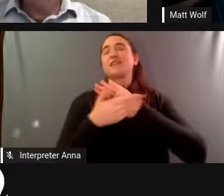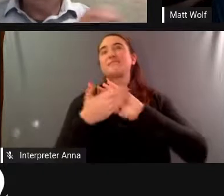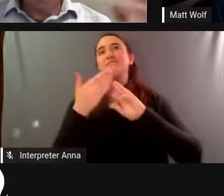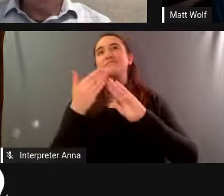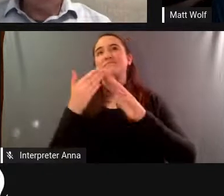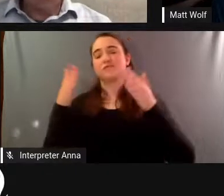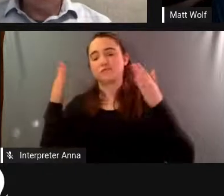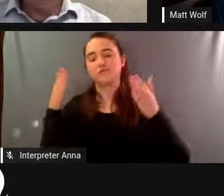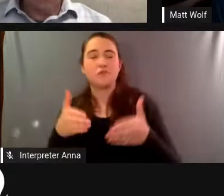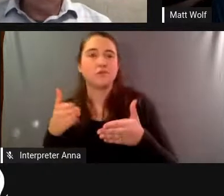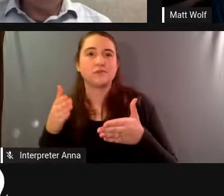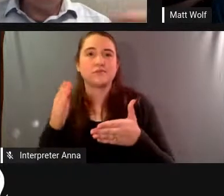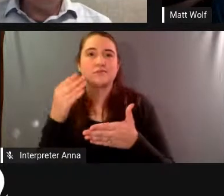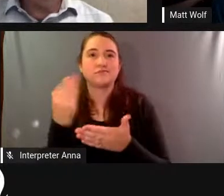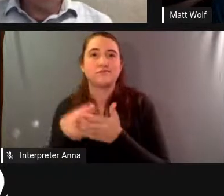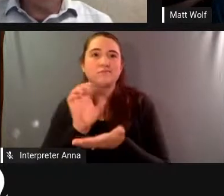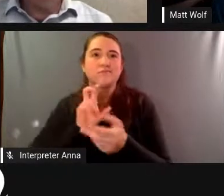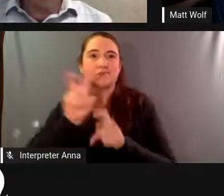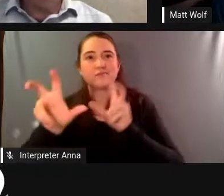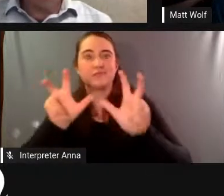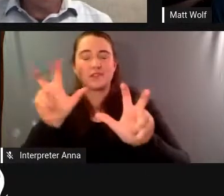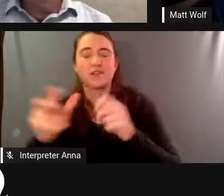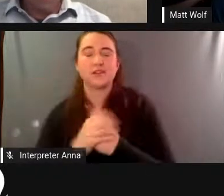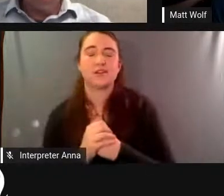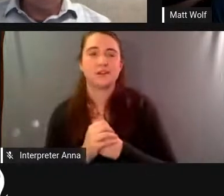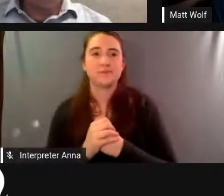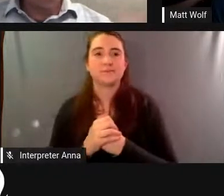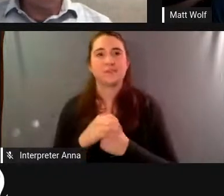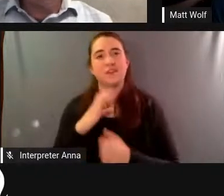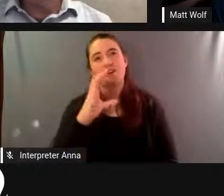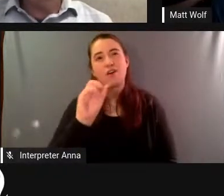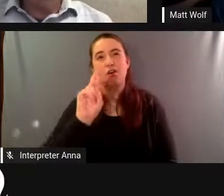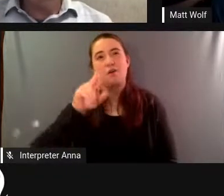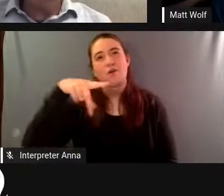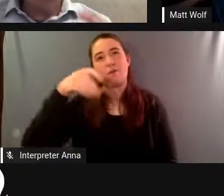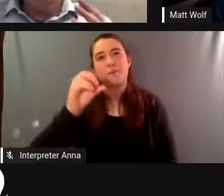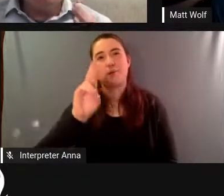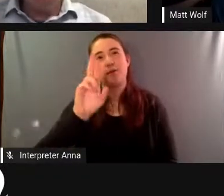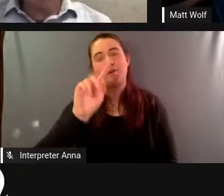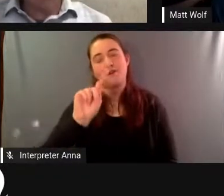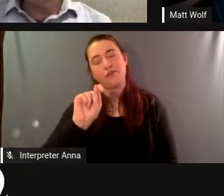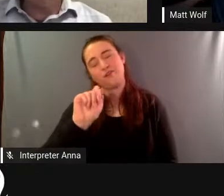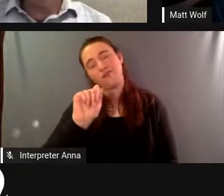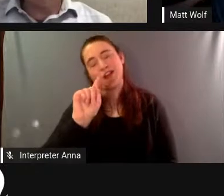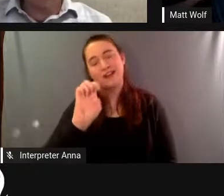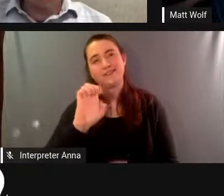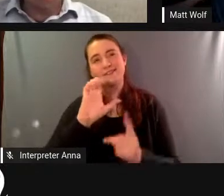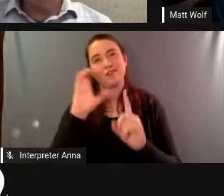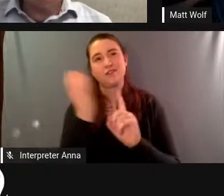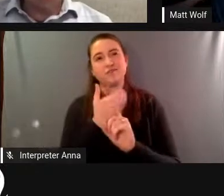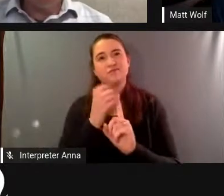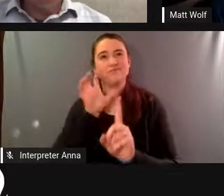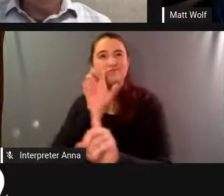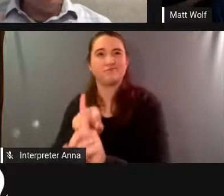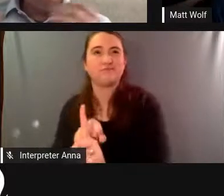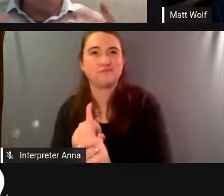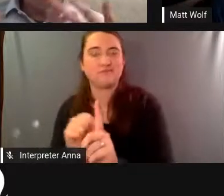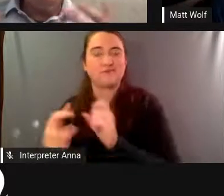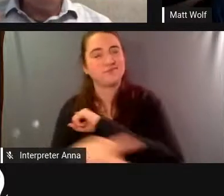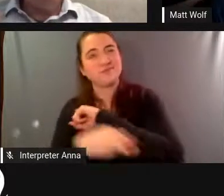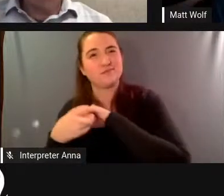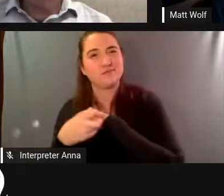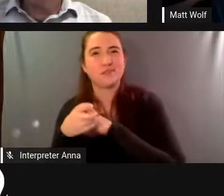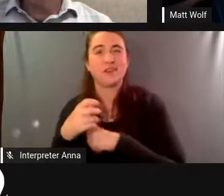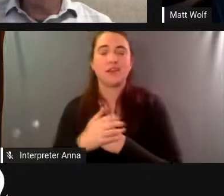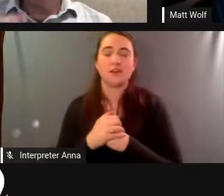sort of you know it took it took advantage of it i mean did you feel that at the time mark and matt